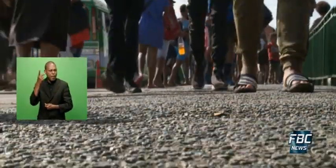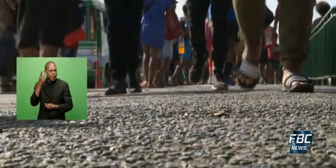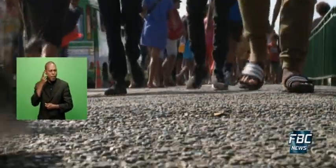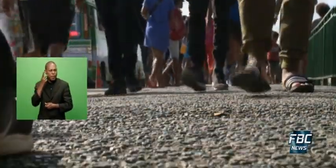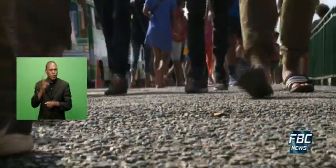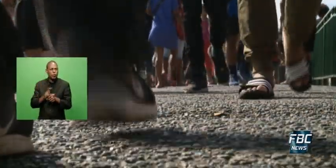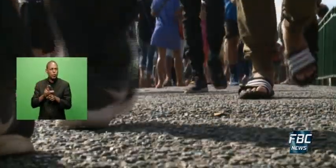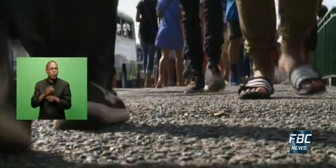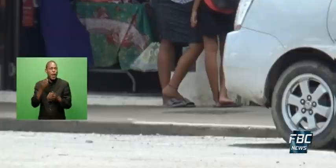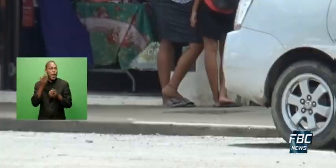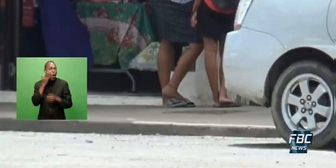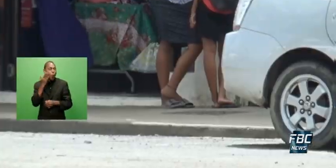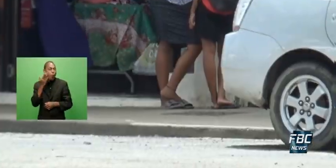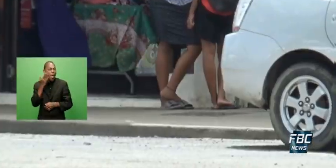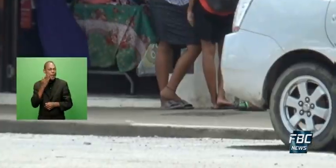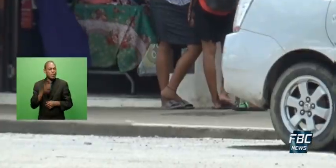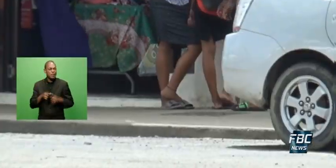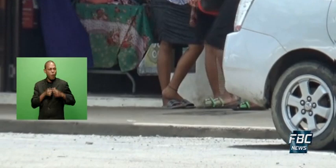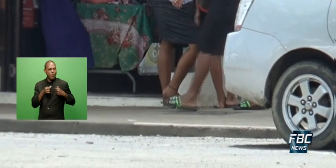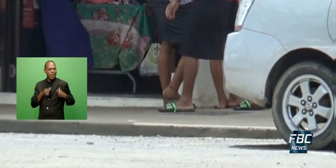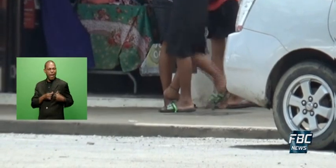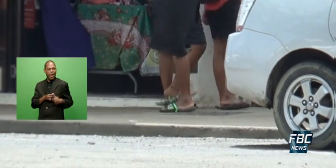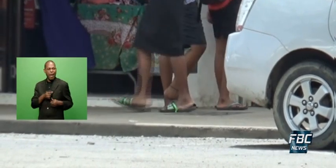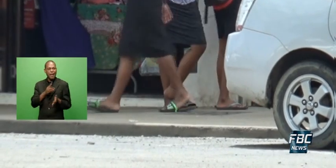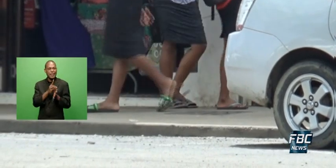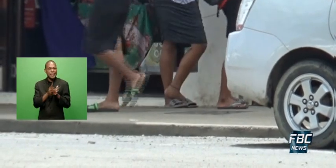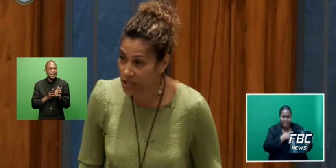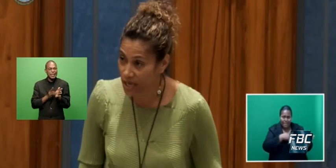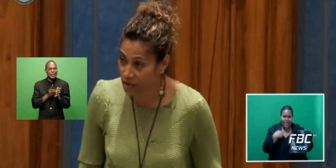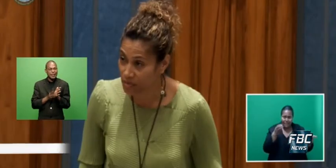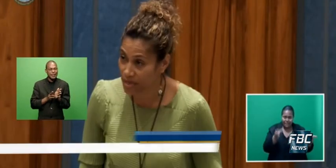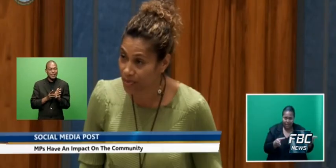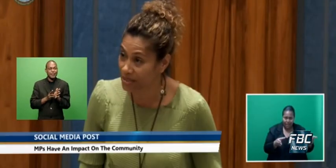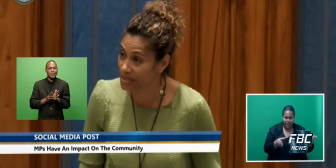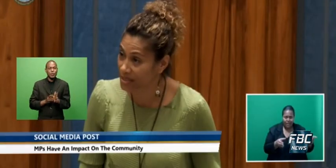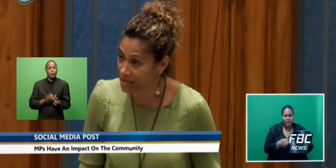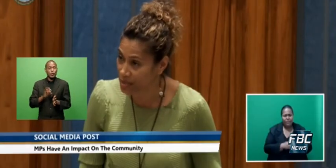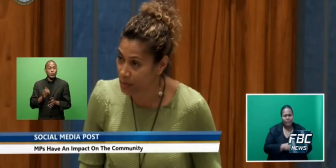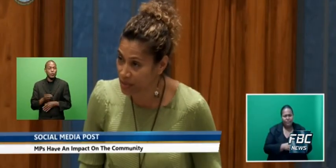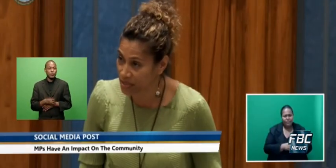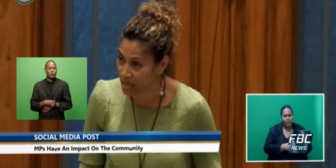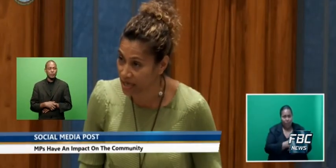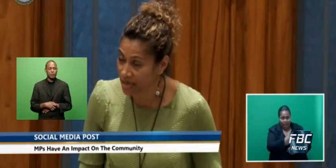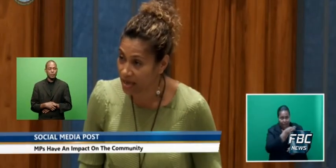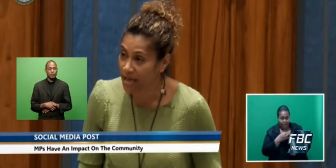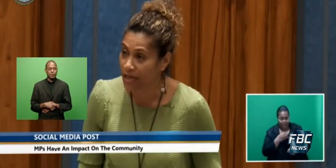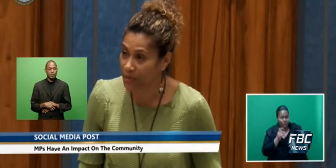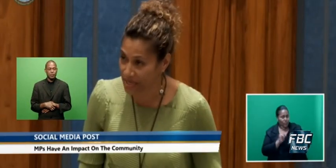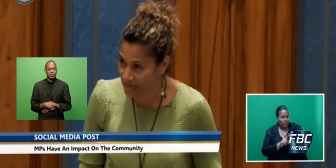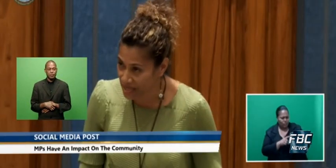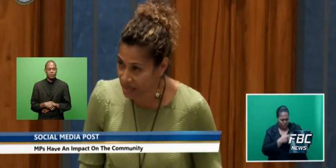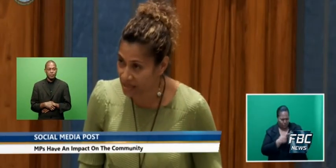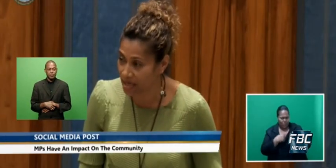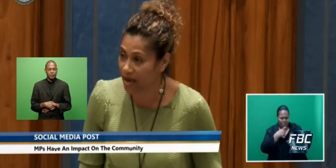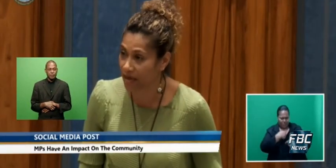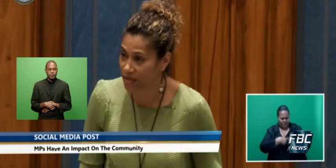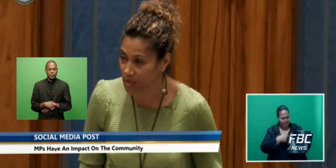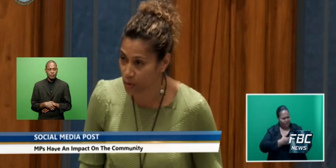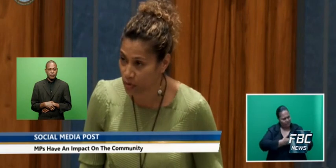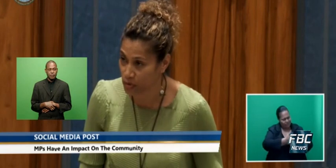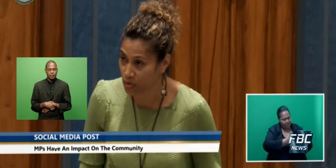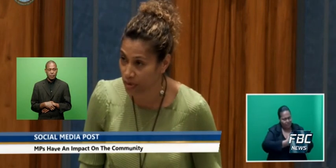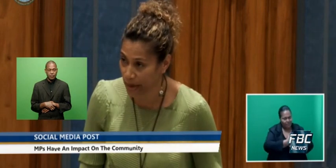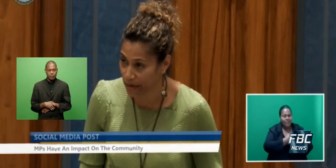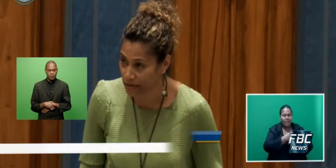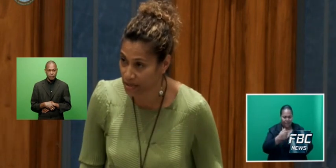awareness on rheumatic heart disease. When the Honorable Minister reached out to me and we had discussed it personally, it was then taken down